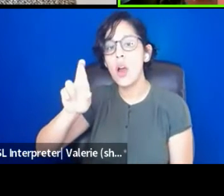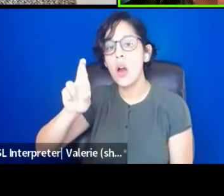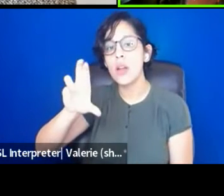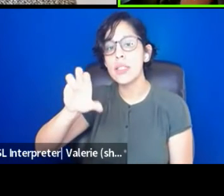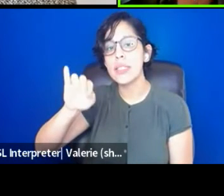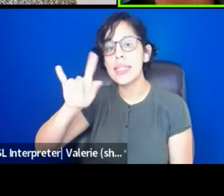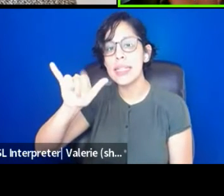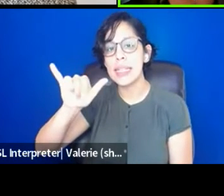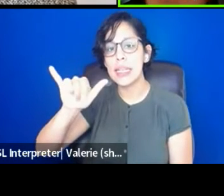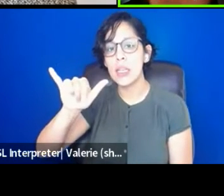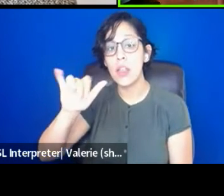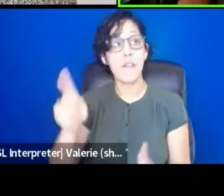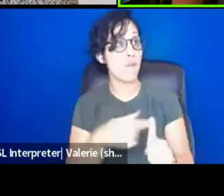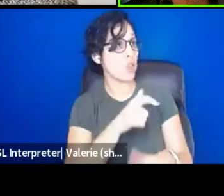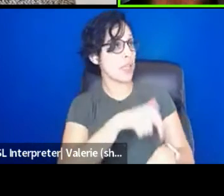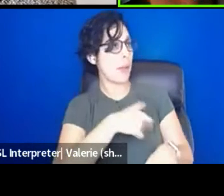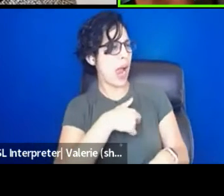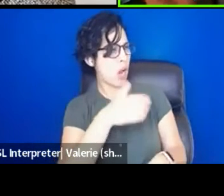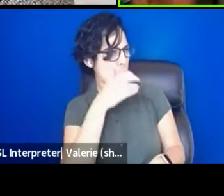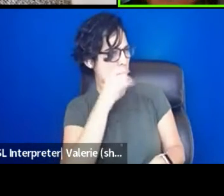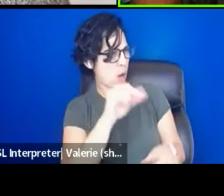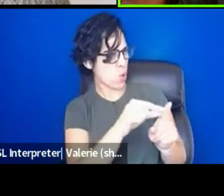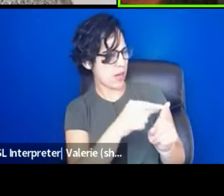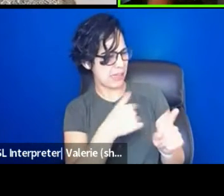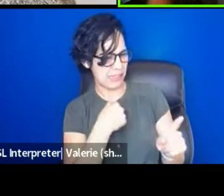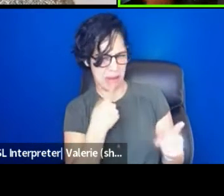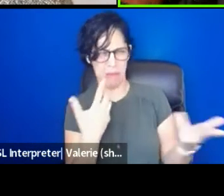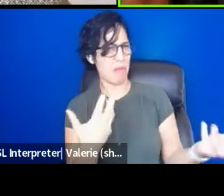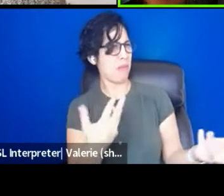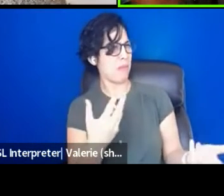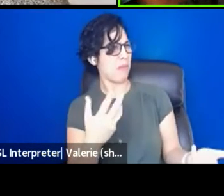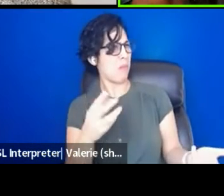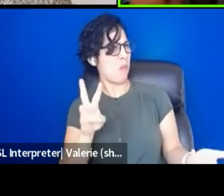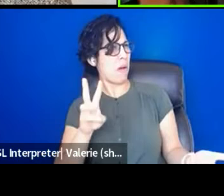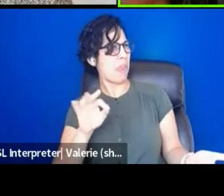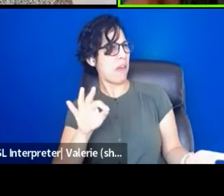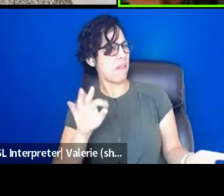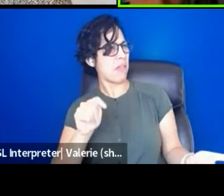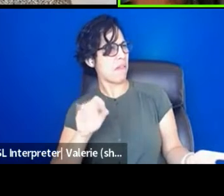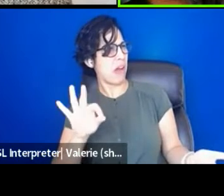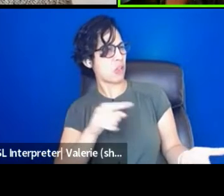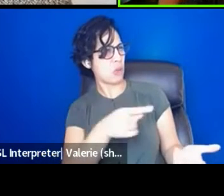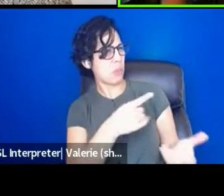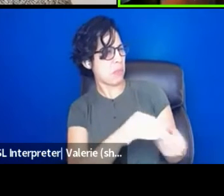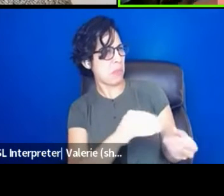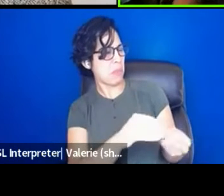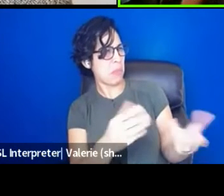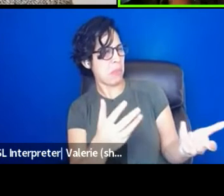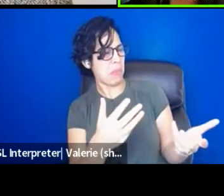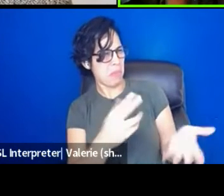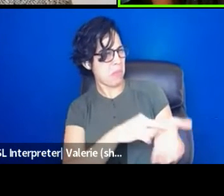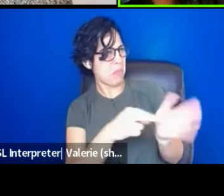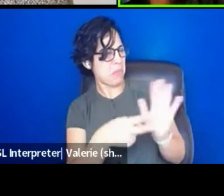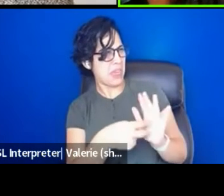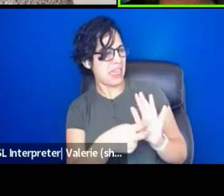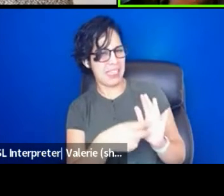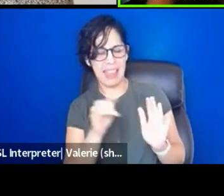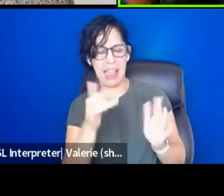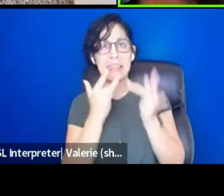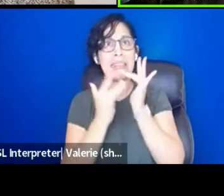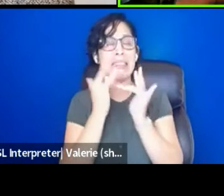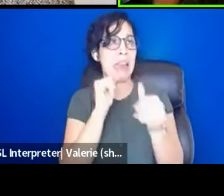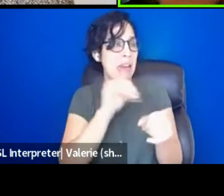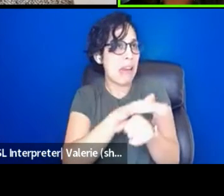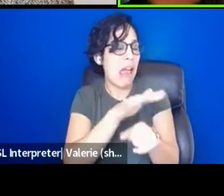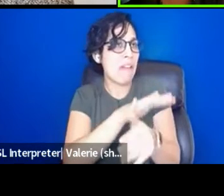was like, are they talking about? Like, what, what exactly are you talking about? Right? Like, and it took me a long time. And I